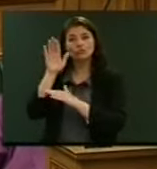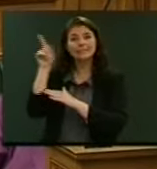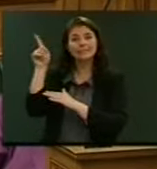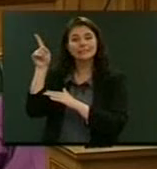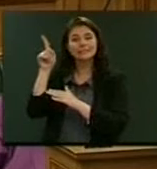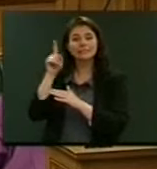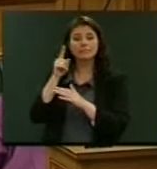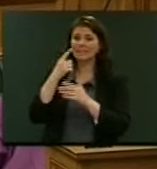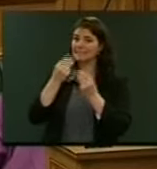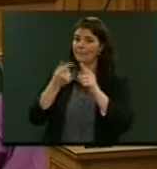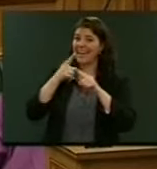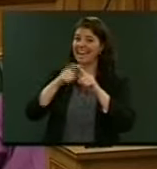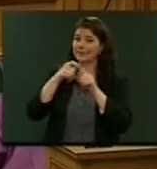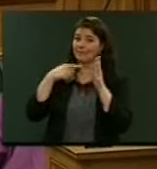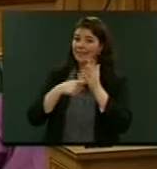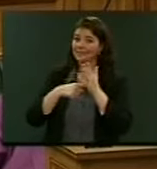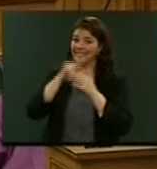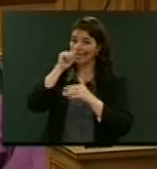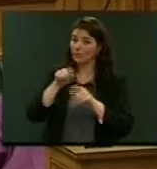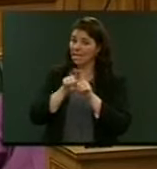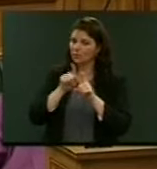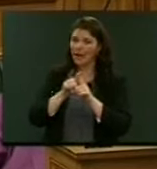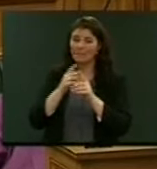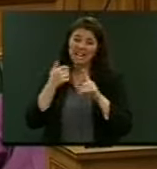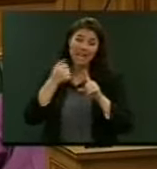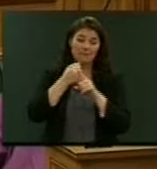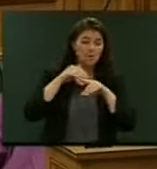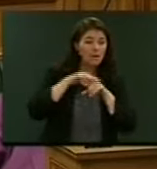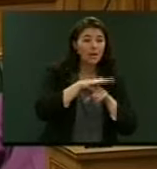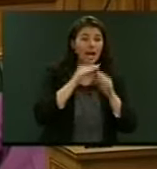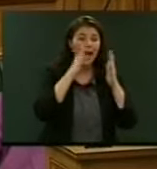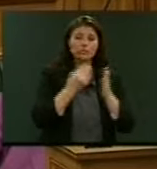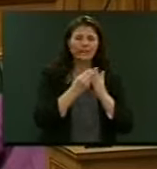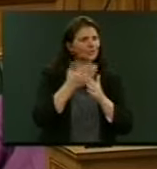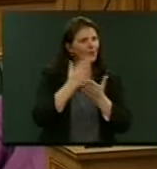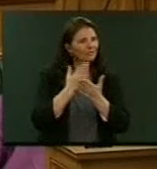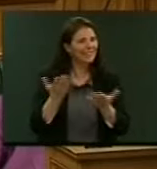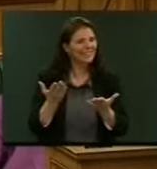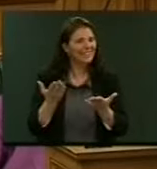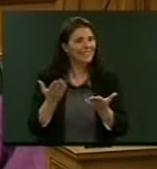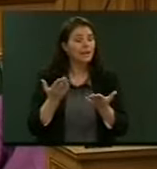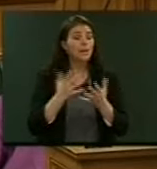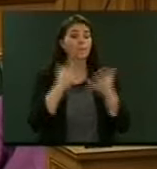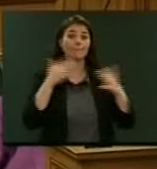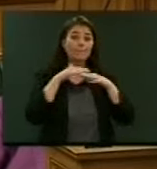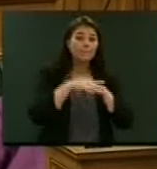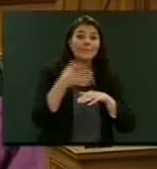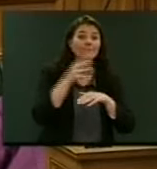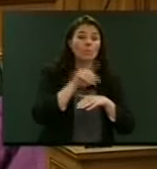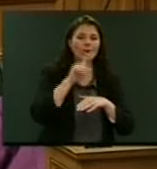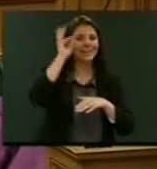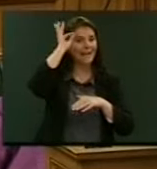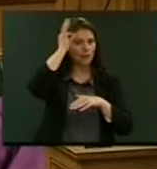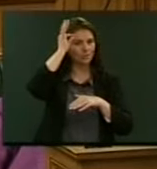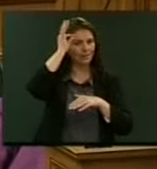including expat Kiwis. It's not a large influence on house prices. A much bigger influence are the decisions made by councils